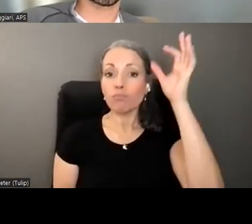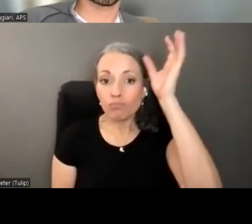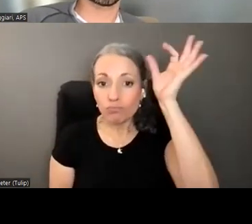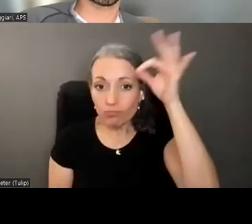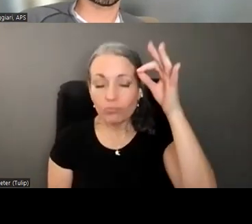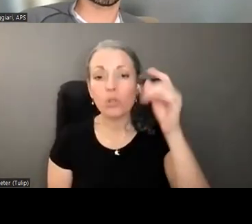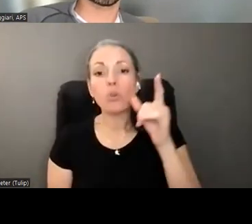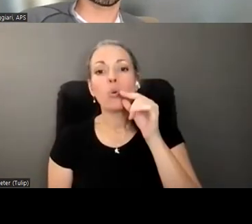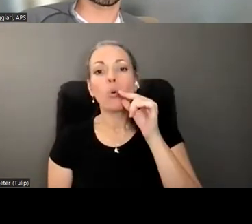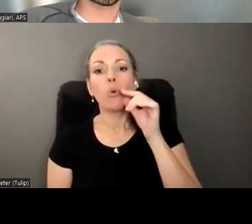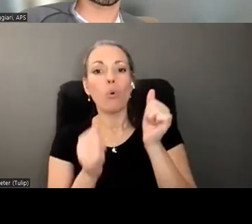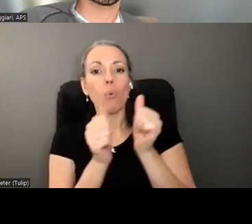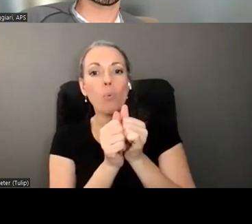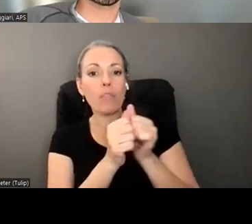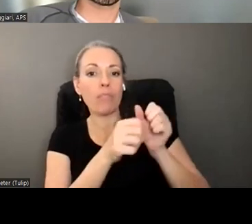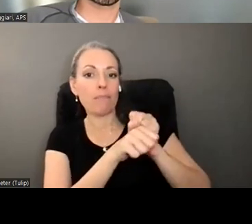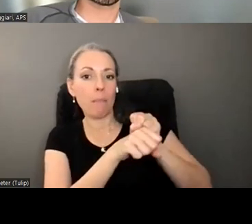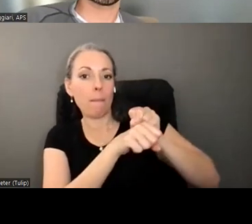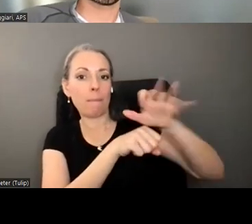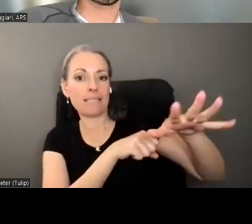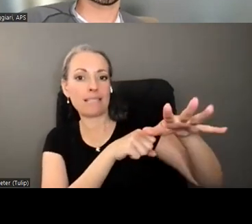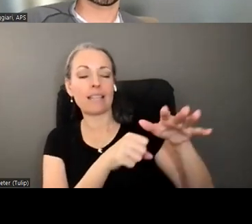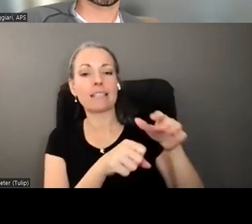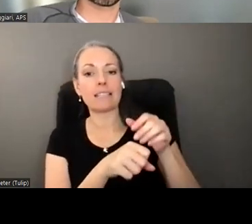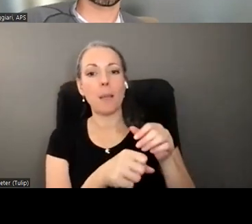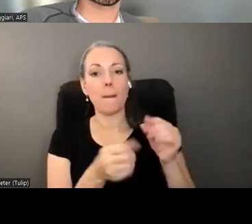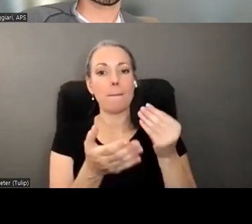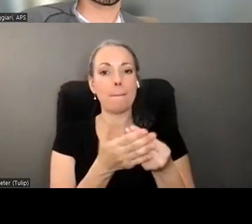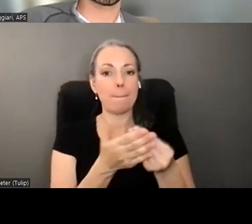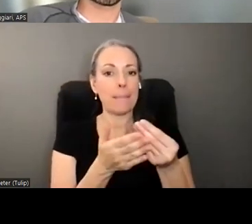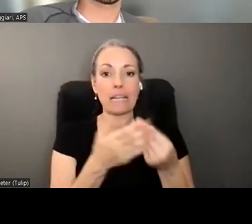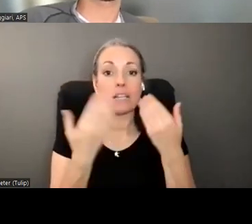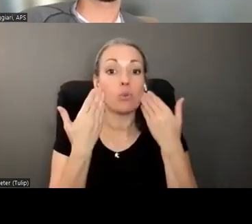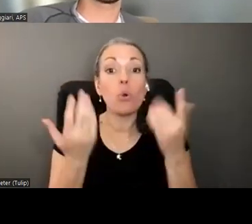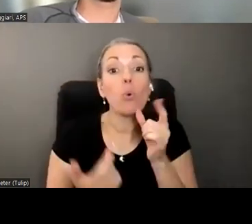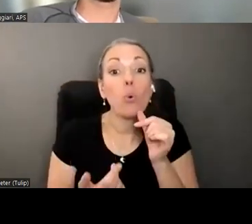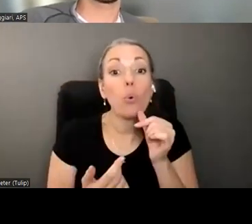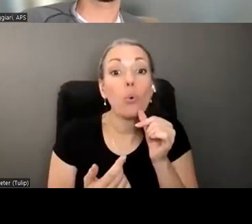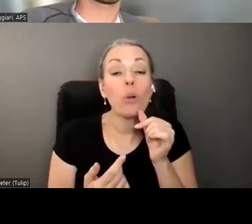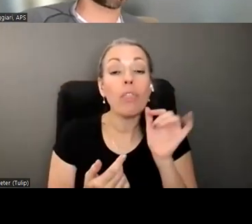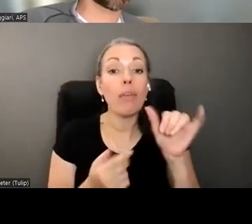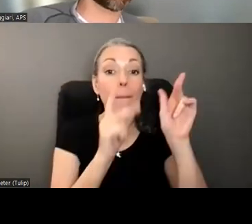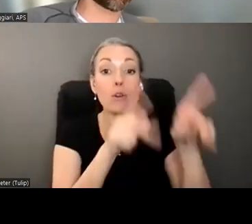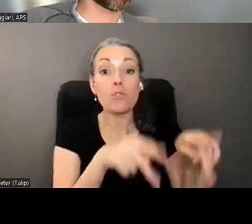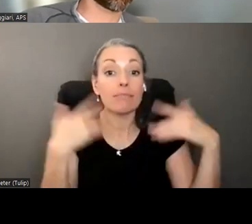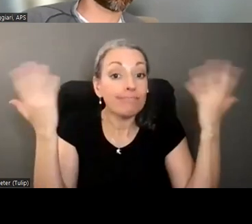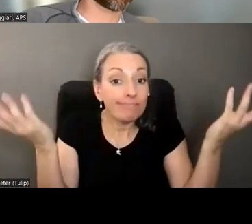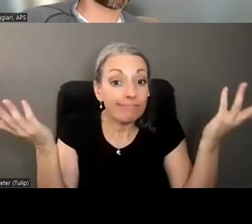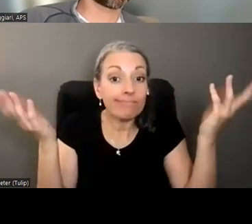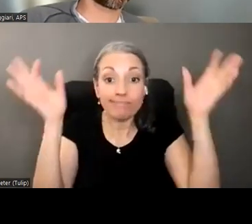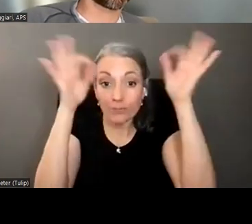if it's a romance scam or he's just being scammed in general or if he's just sending it voluntarily we we don't know that and that's something that